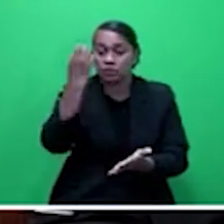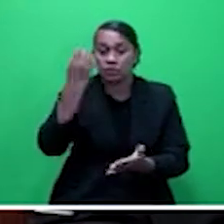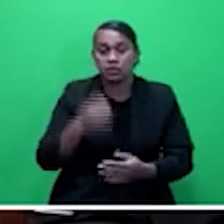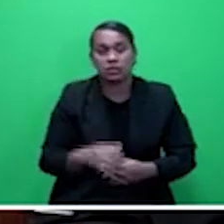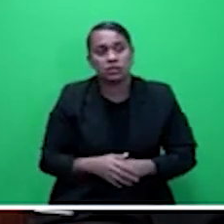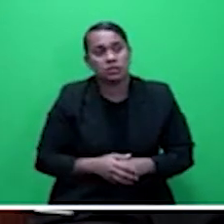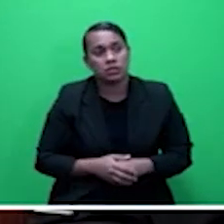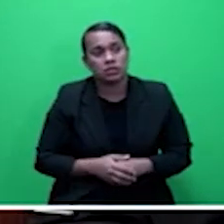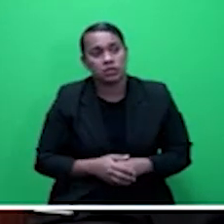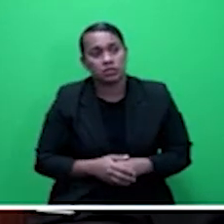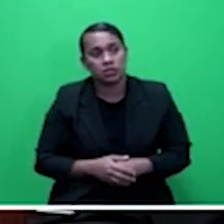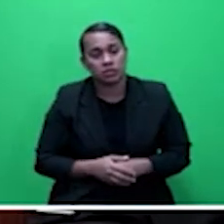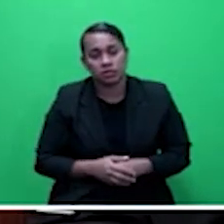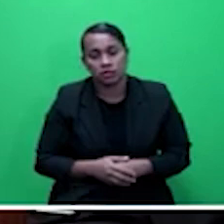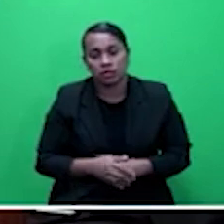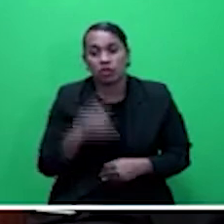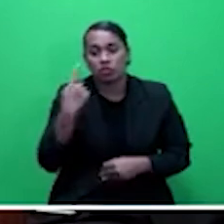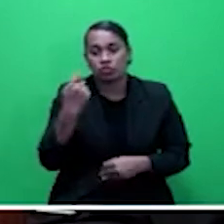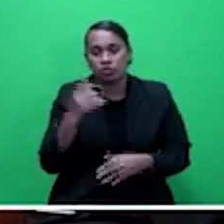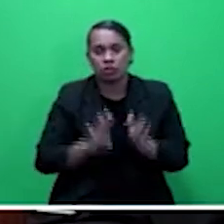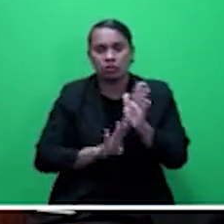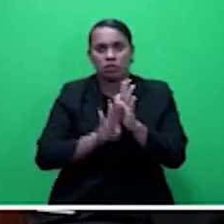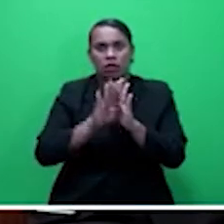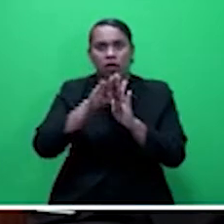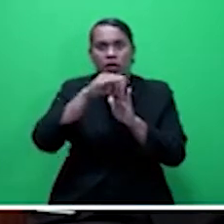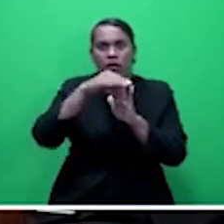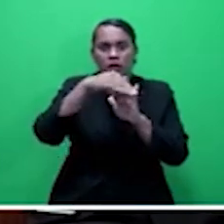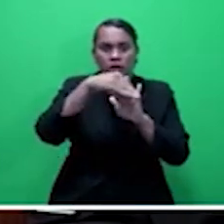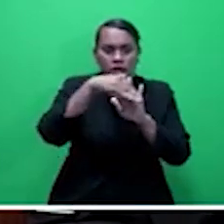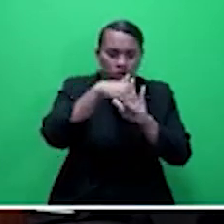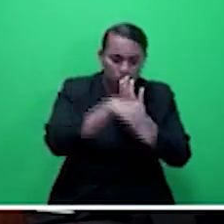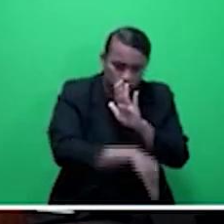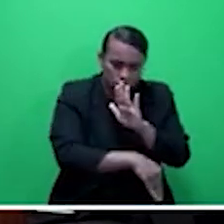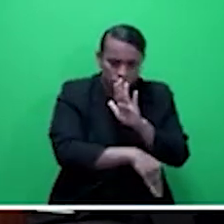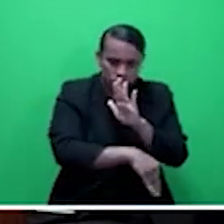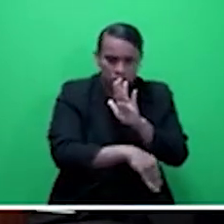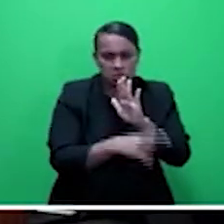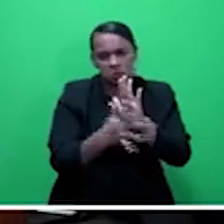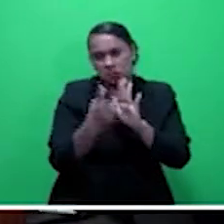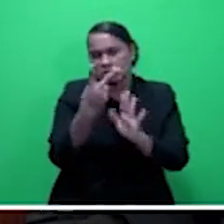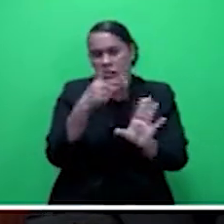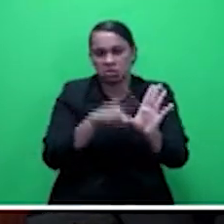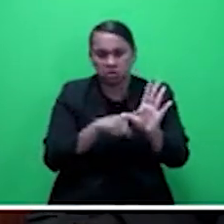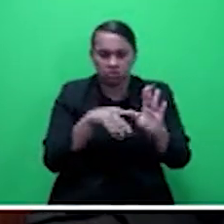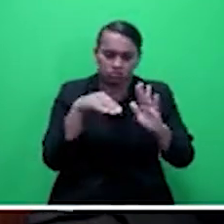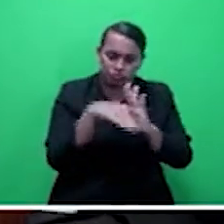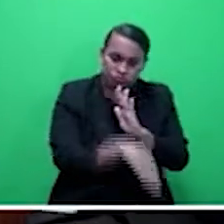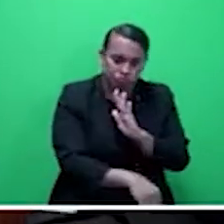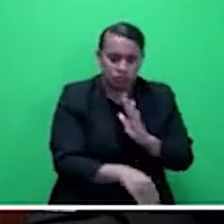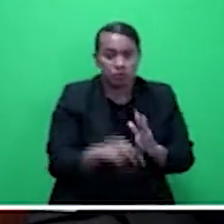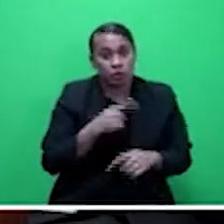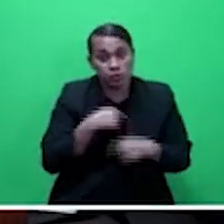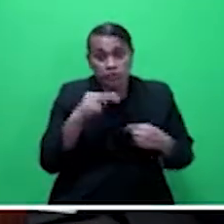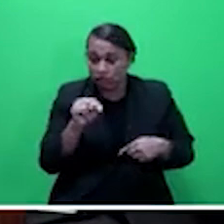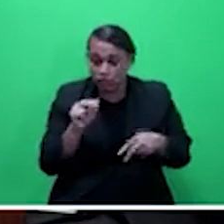decline for the next two or three years. And we need to look at this group. And there are many